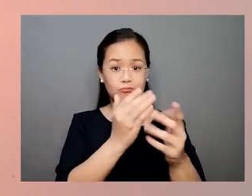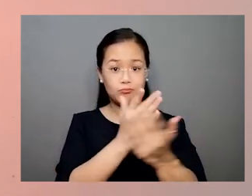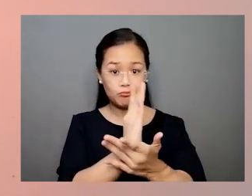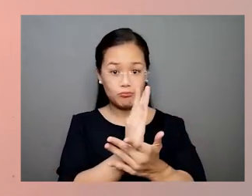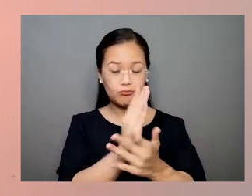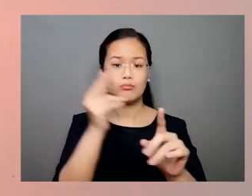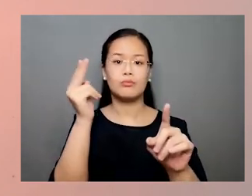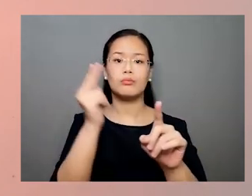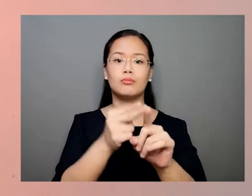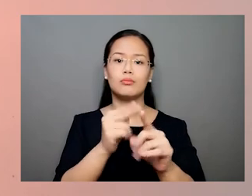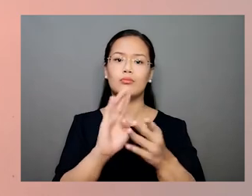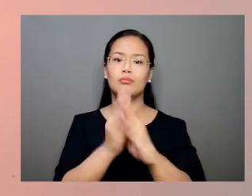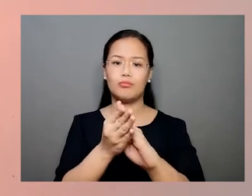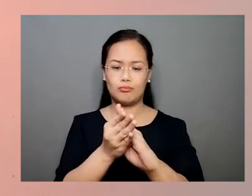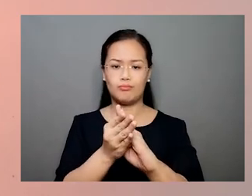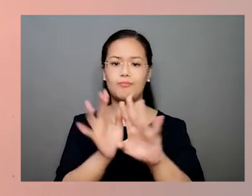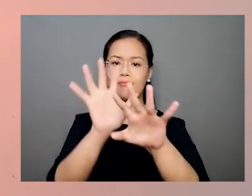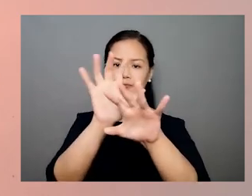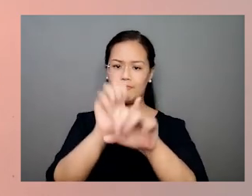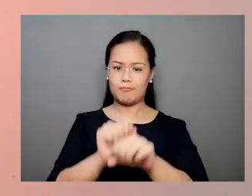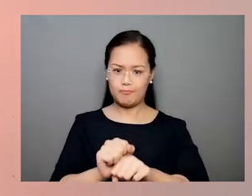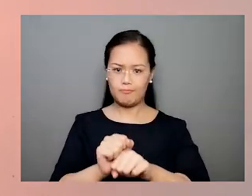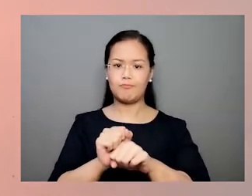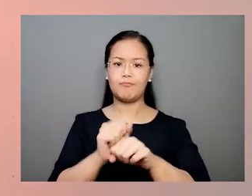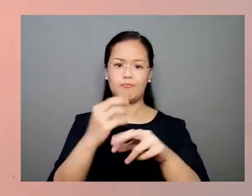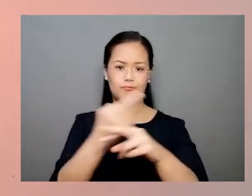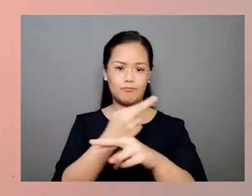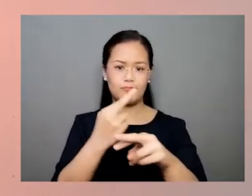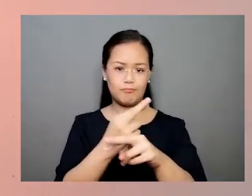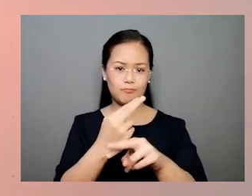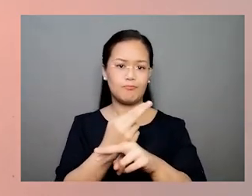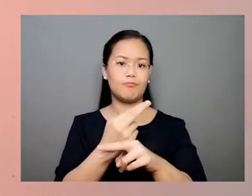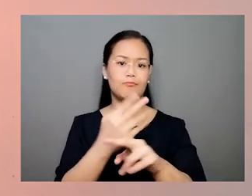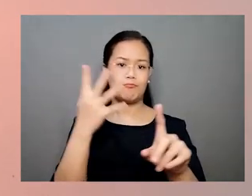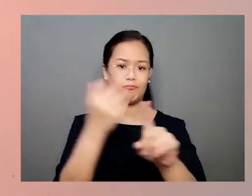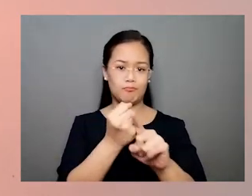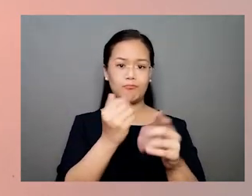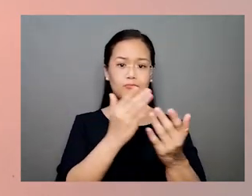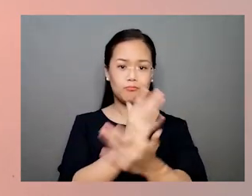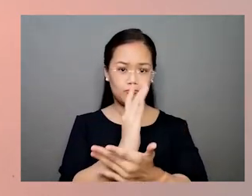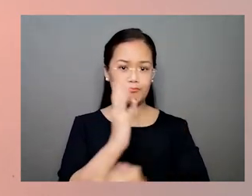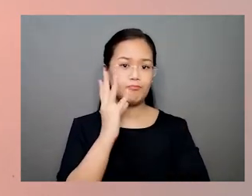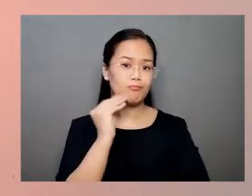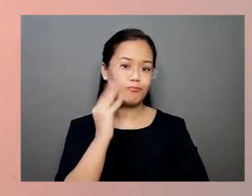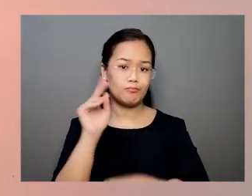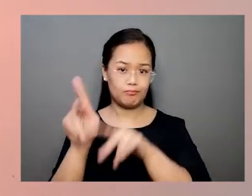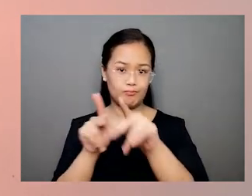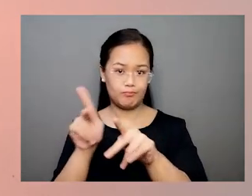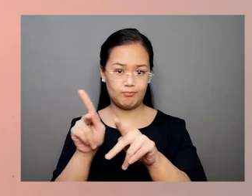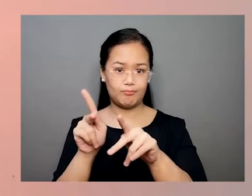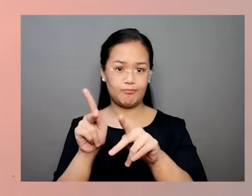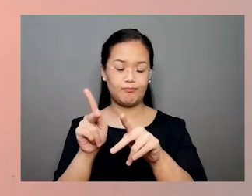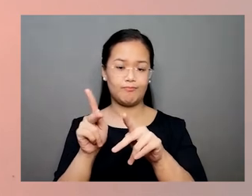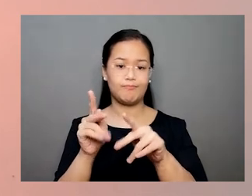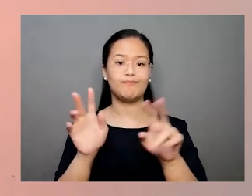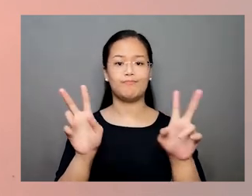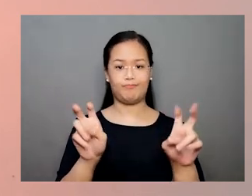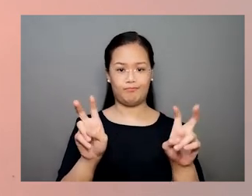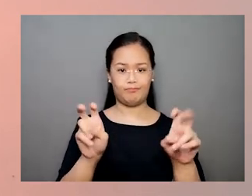until they become usual and ordinary in human experience. End of quote.